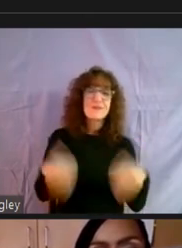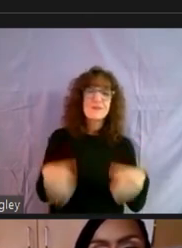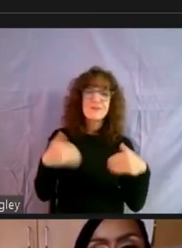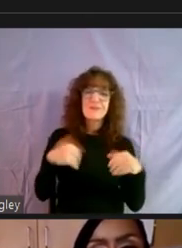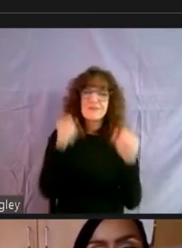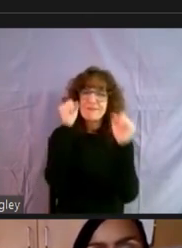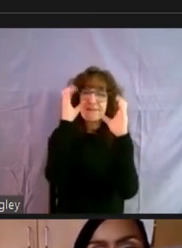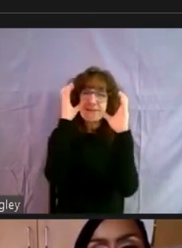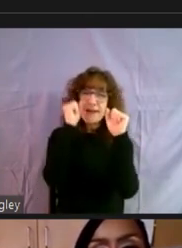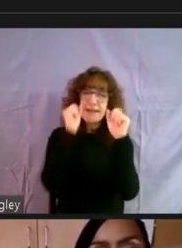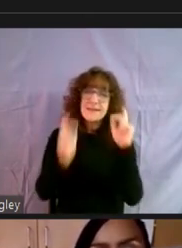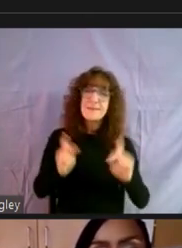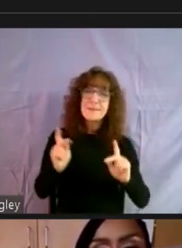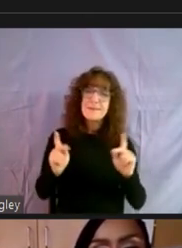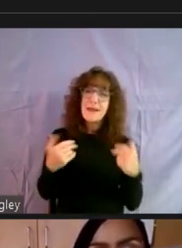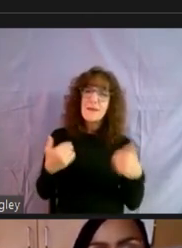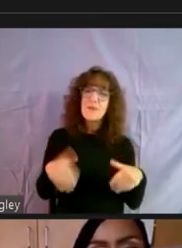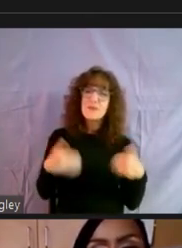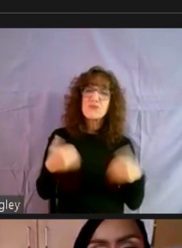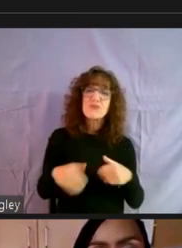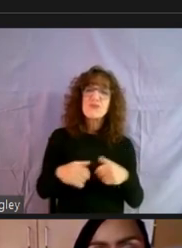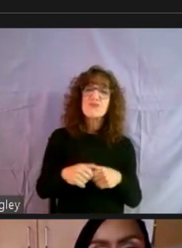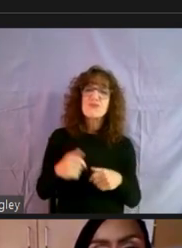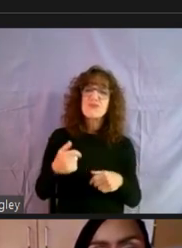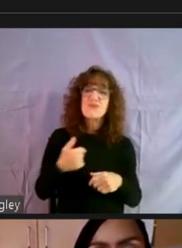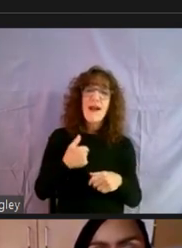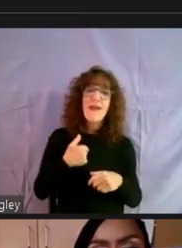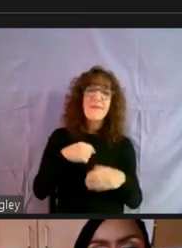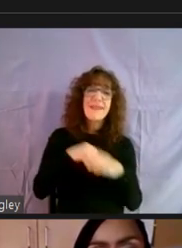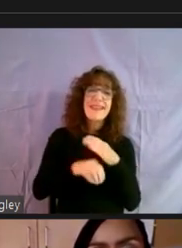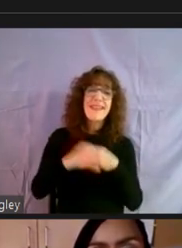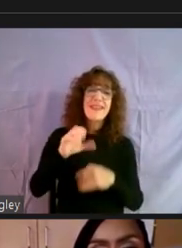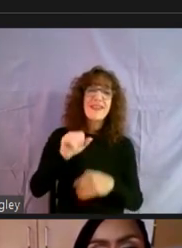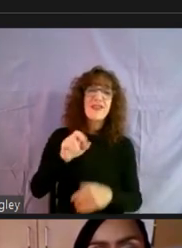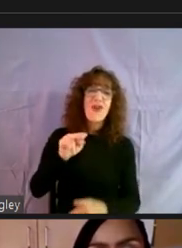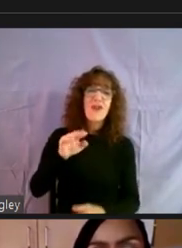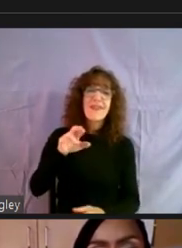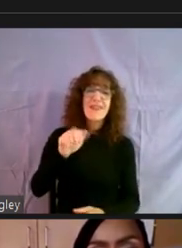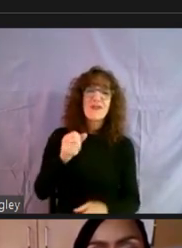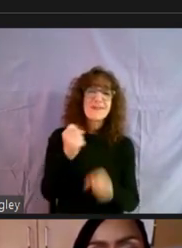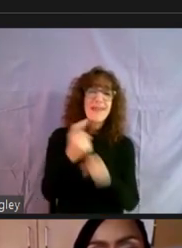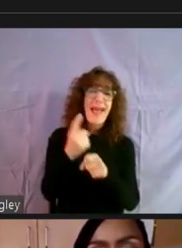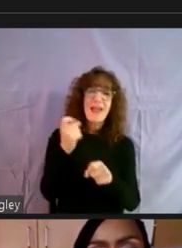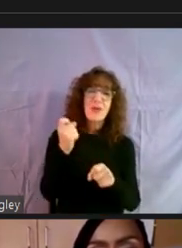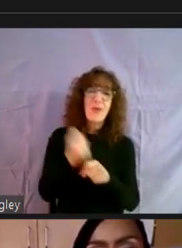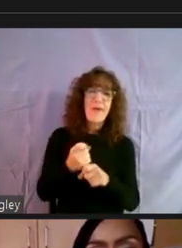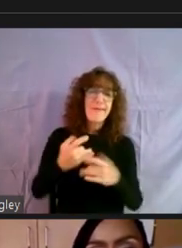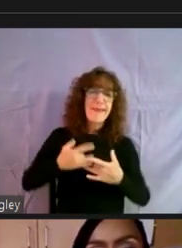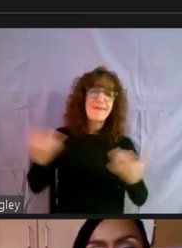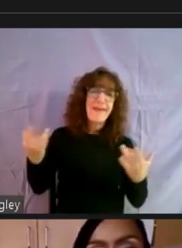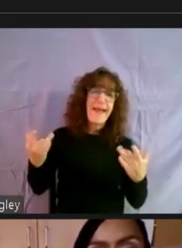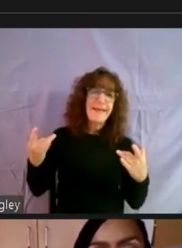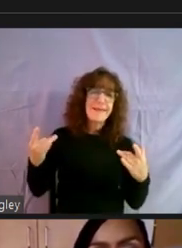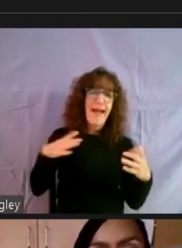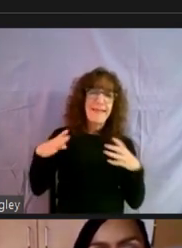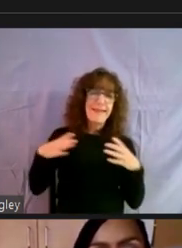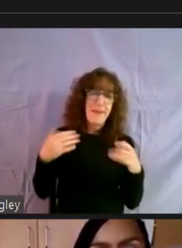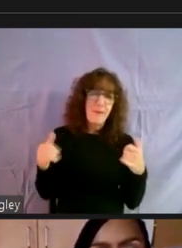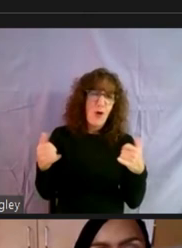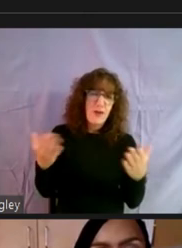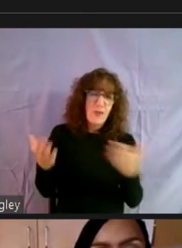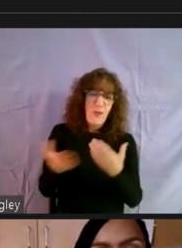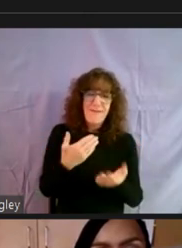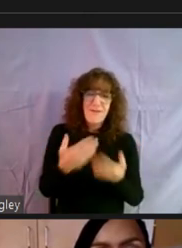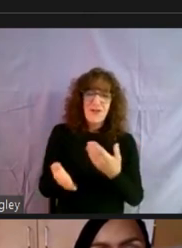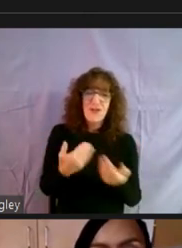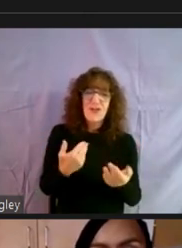people. And, um, you know, I've, I've been to Carnitra's big annual, whatever it was, it was a holiday party, guess. And, and